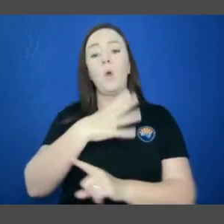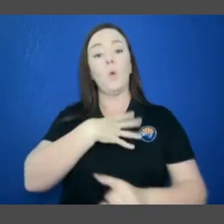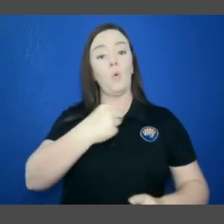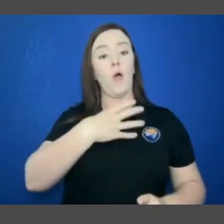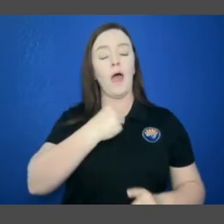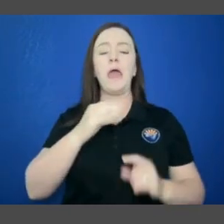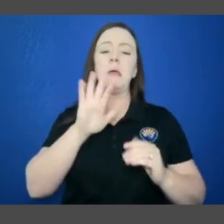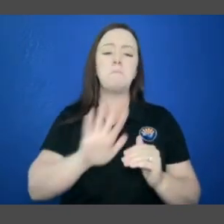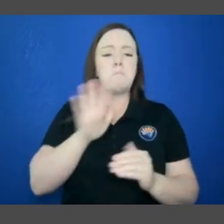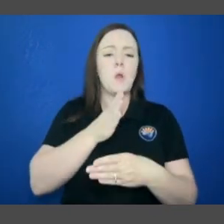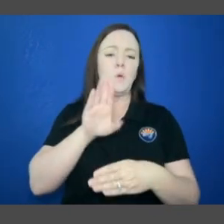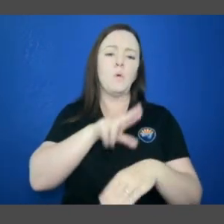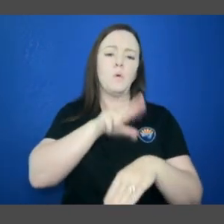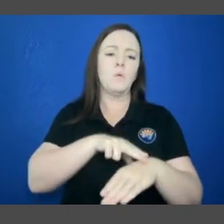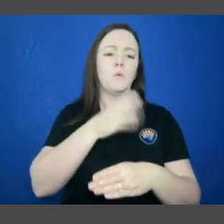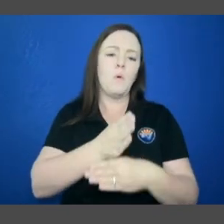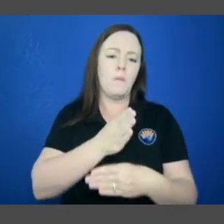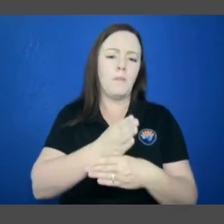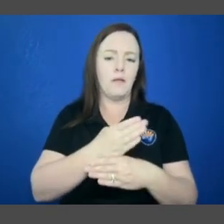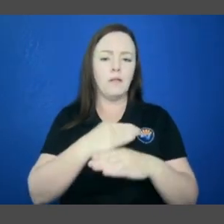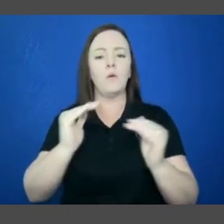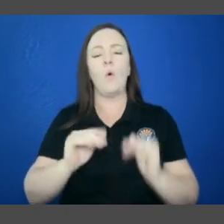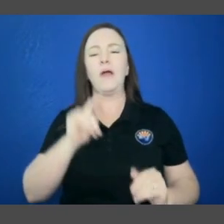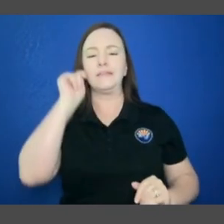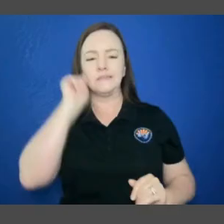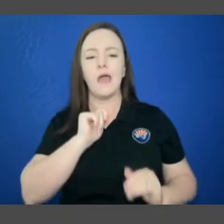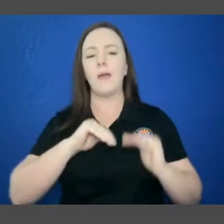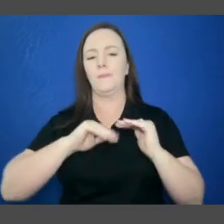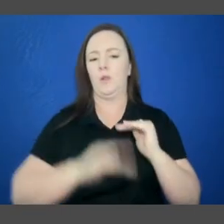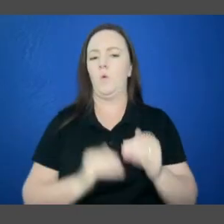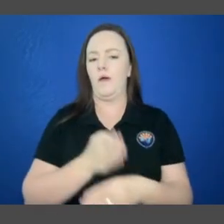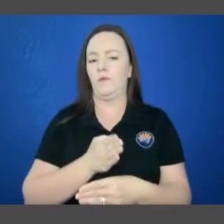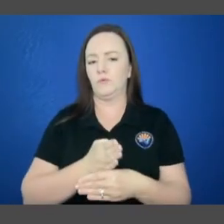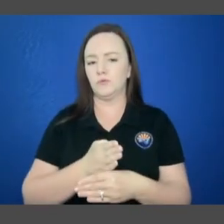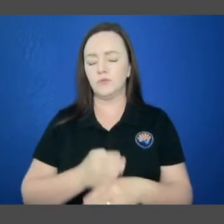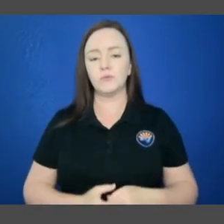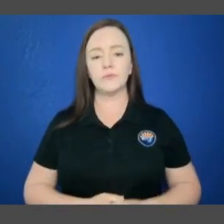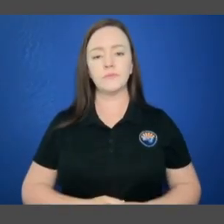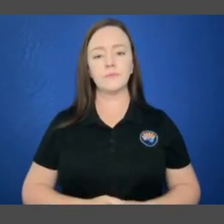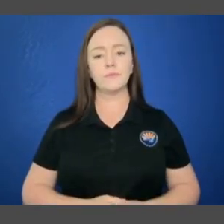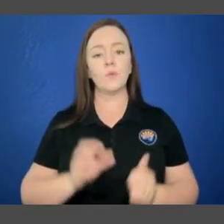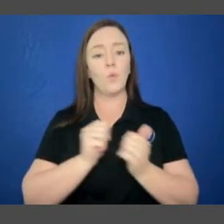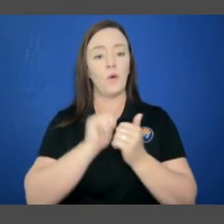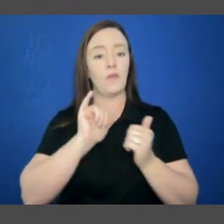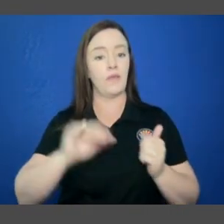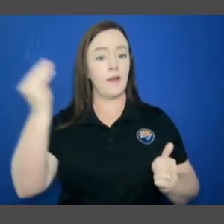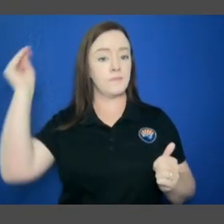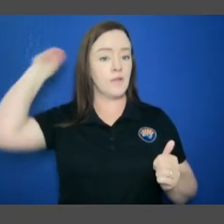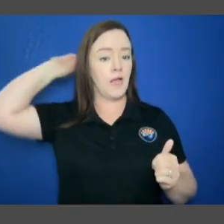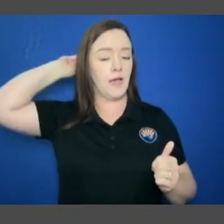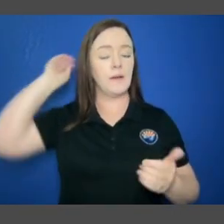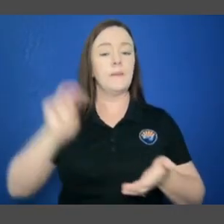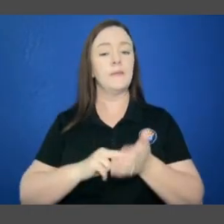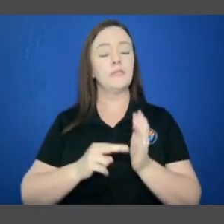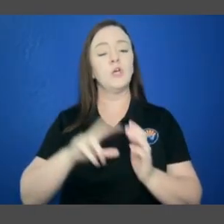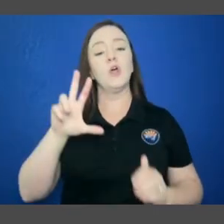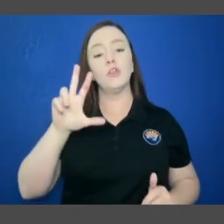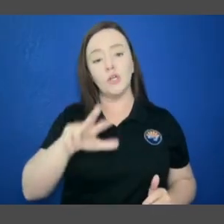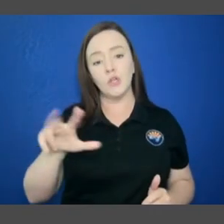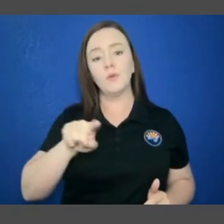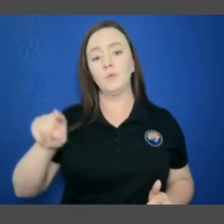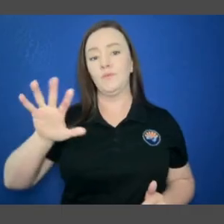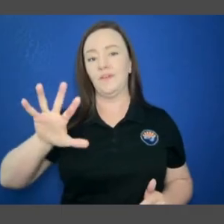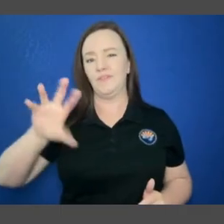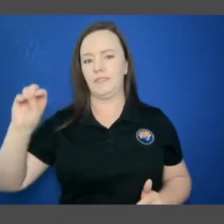white, or below normal in tan. Knowing this, there is a 33 to 50 percent chance